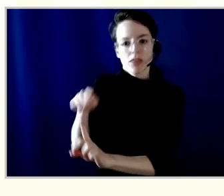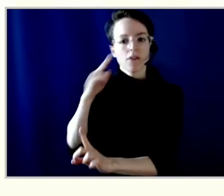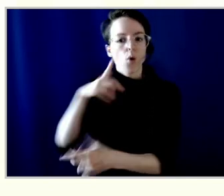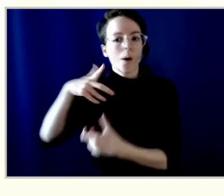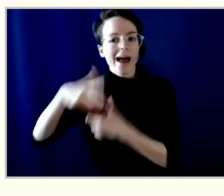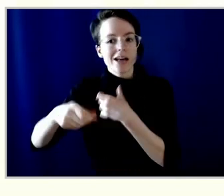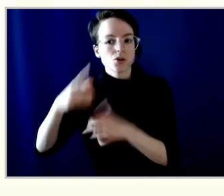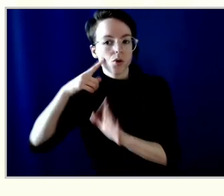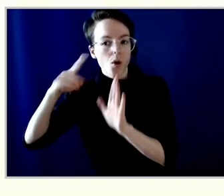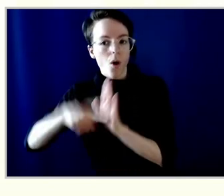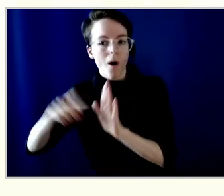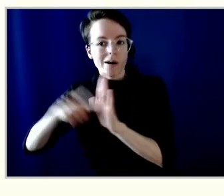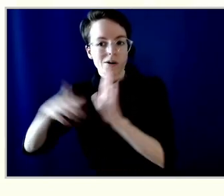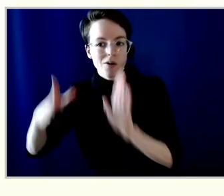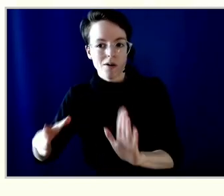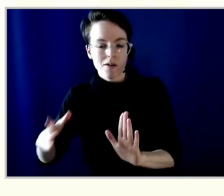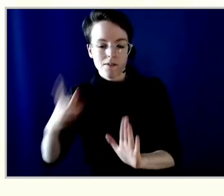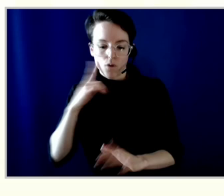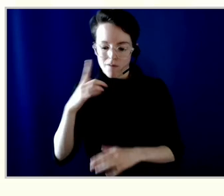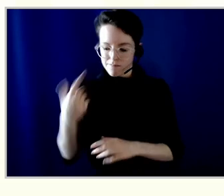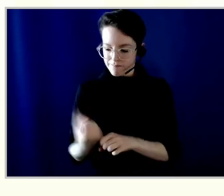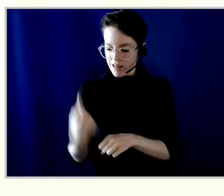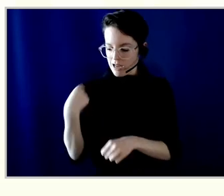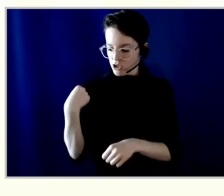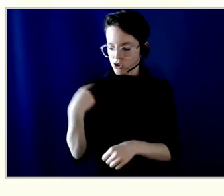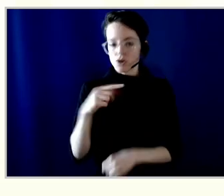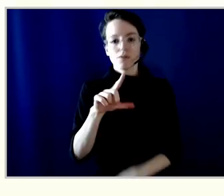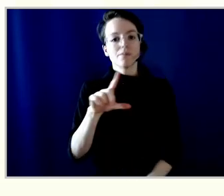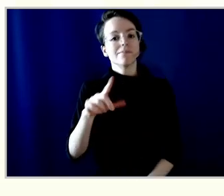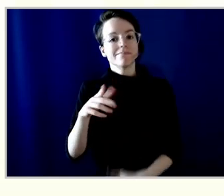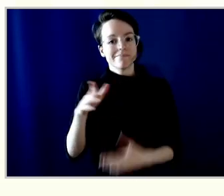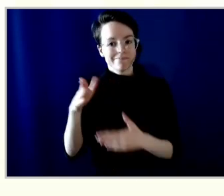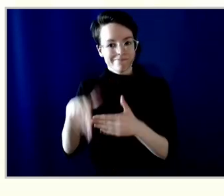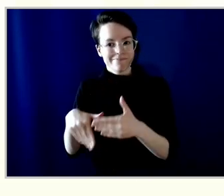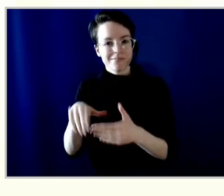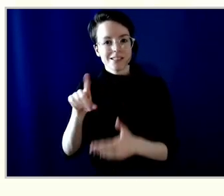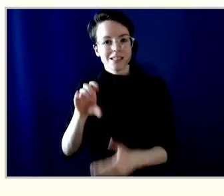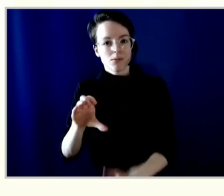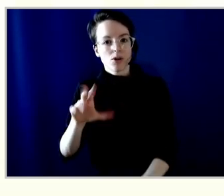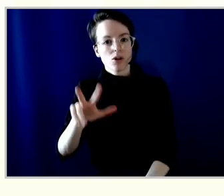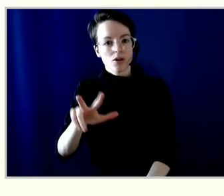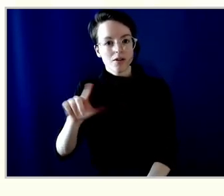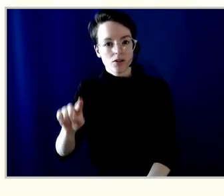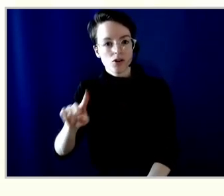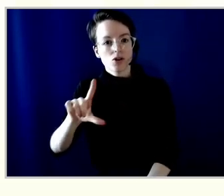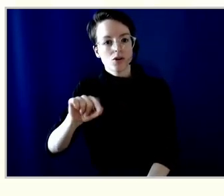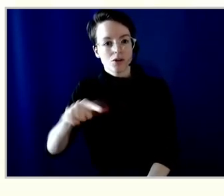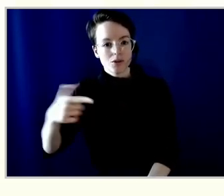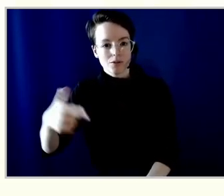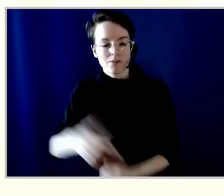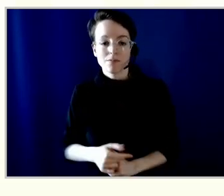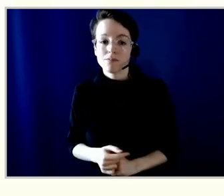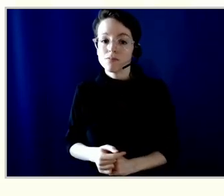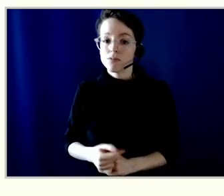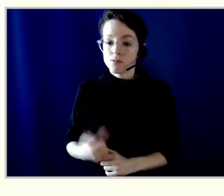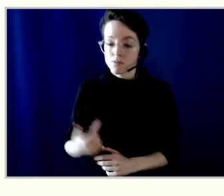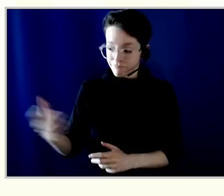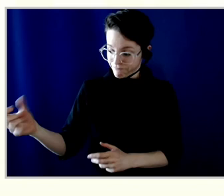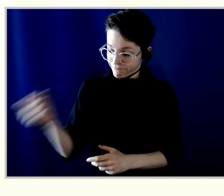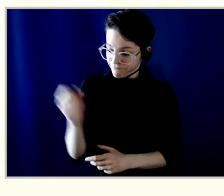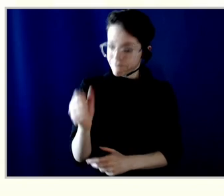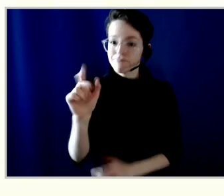for the year ended December 31st, 2021. KPMG was engaged by the credit union to